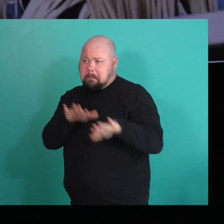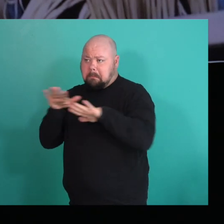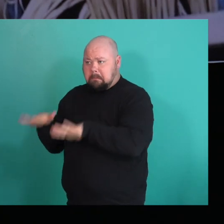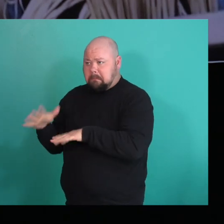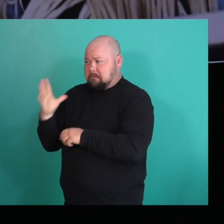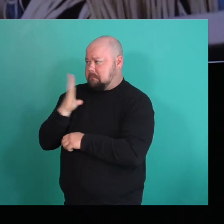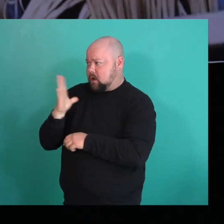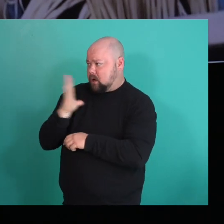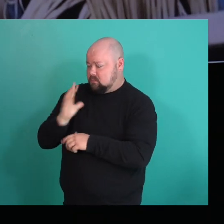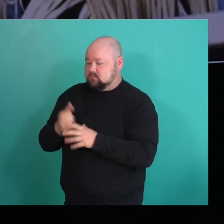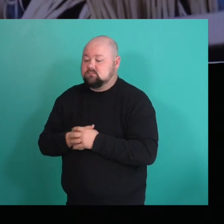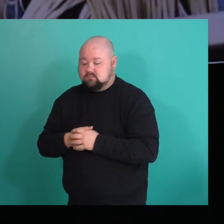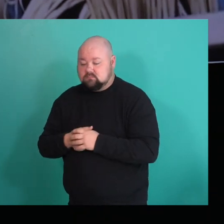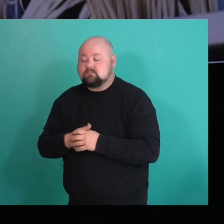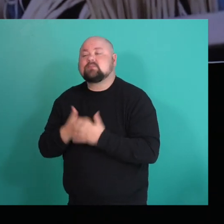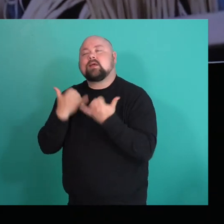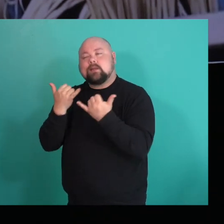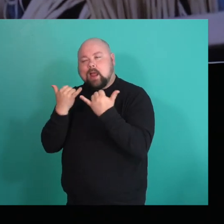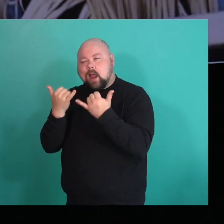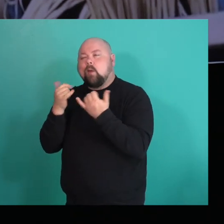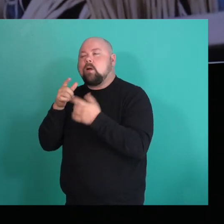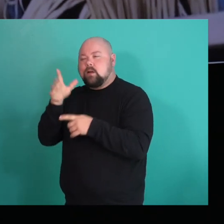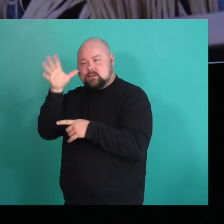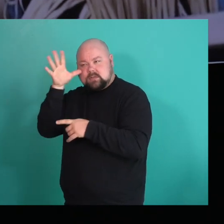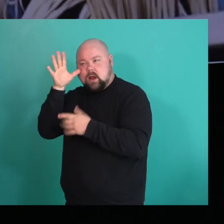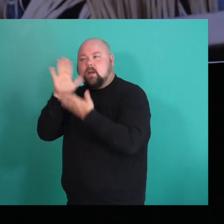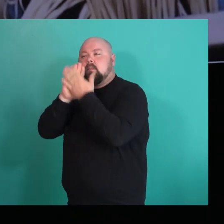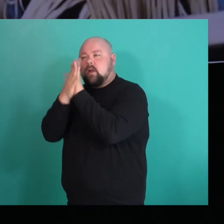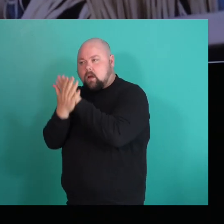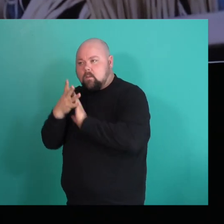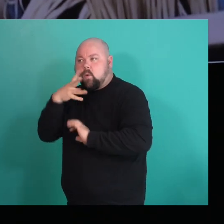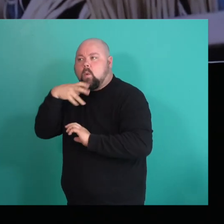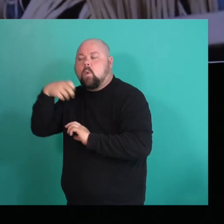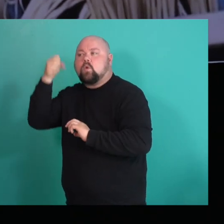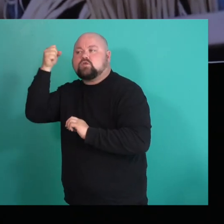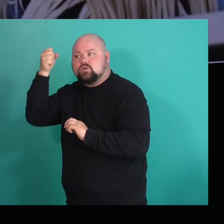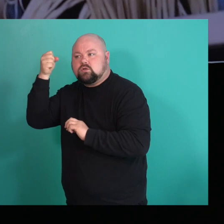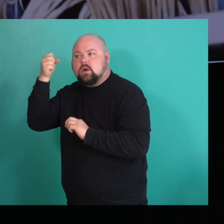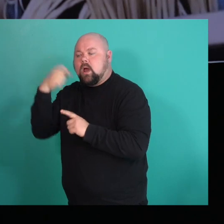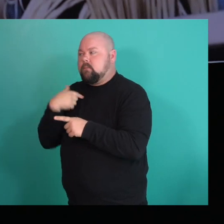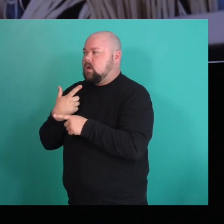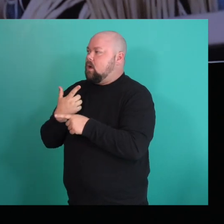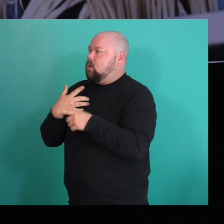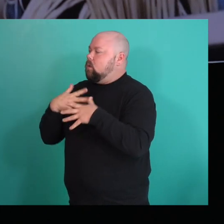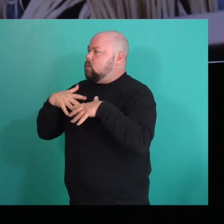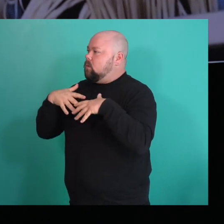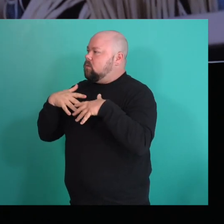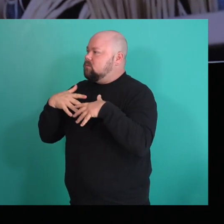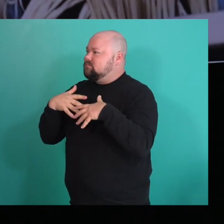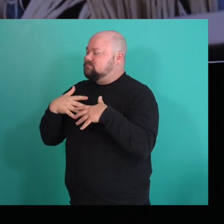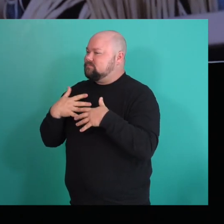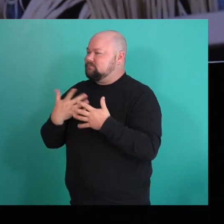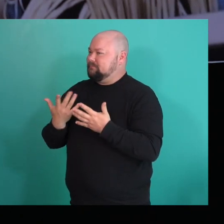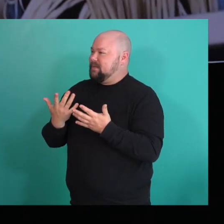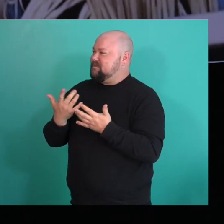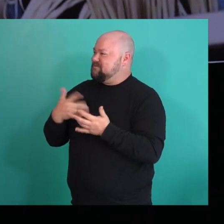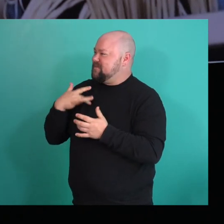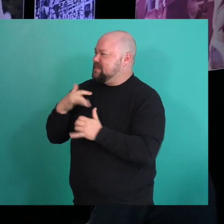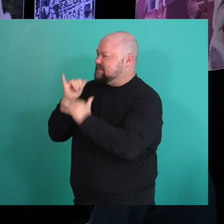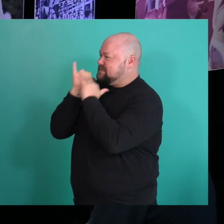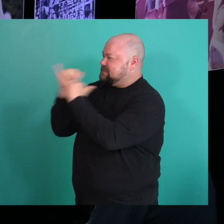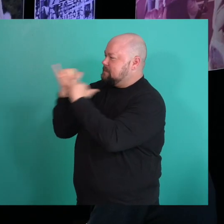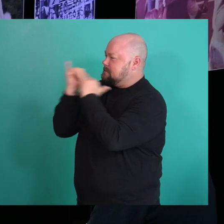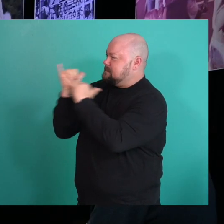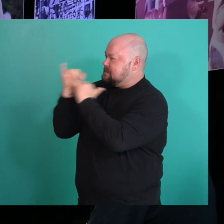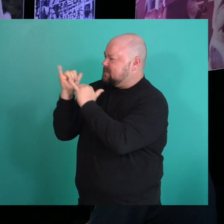last couple of years as my dad gets older, finding myself like relieved. I'm actually turning out to be like him. Like it's been really kind of like